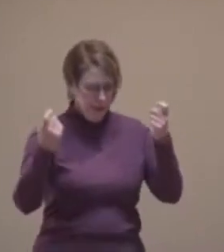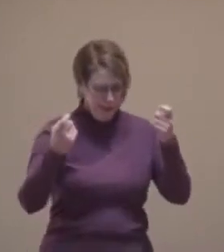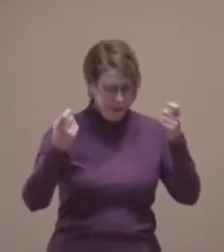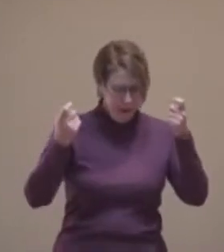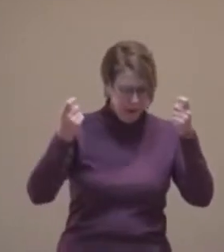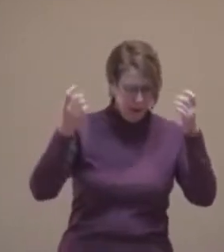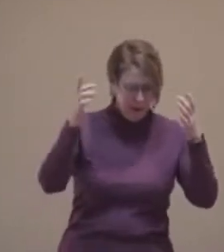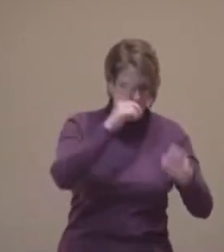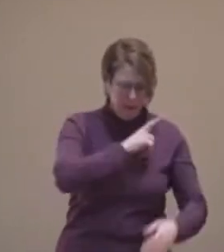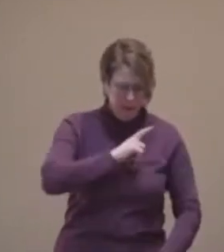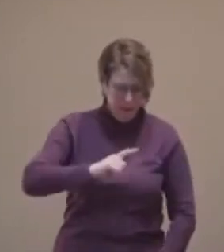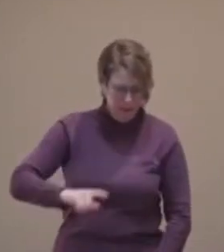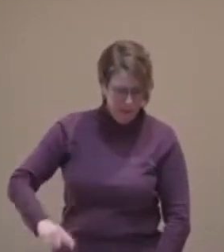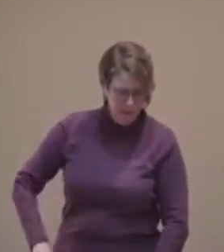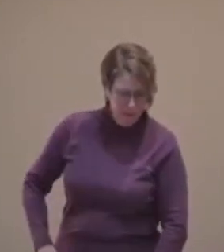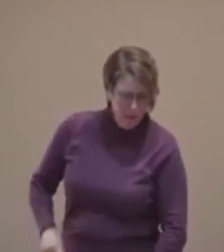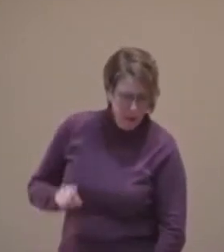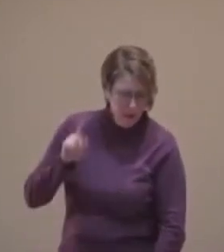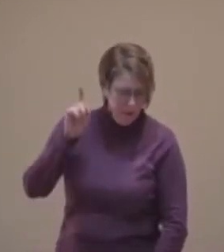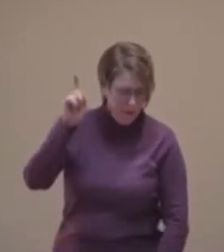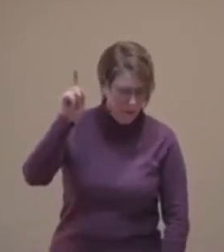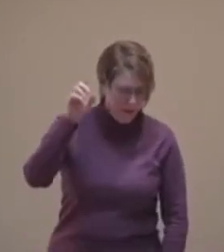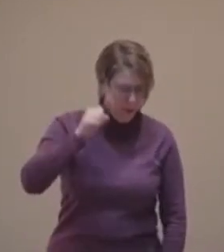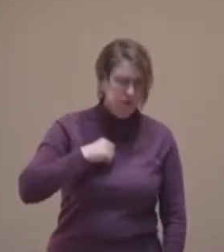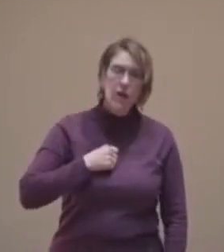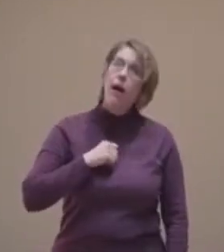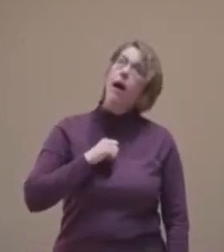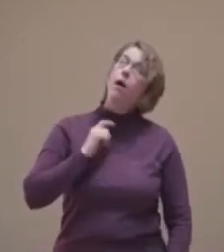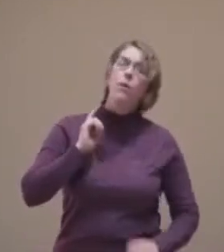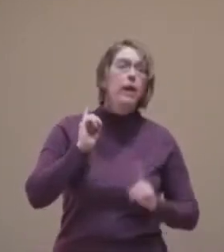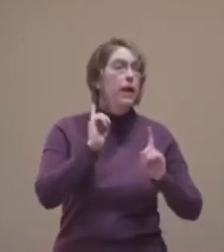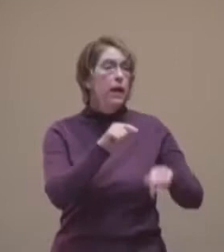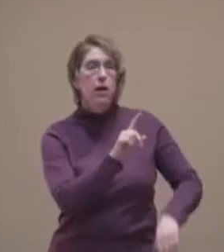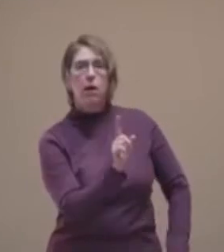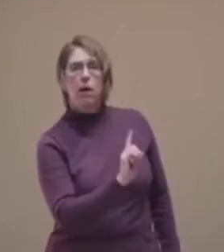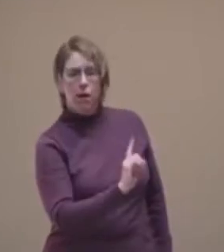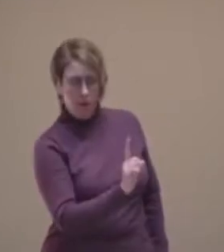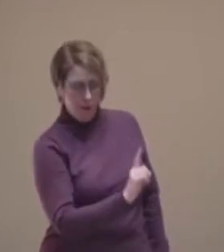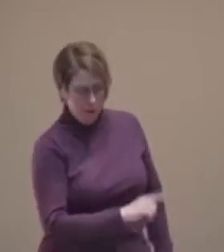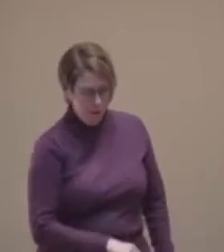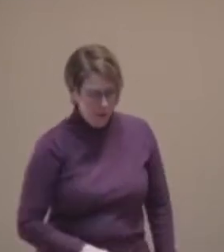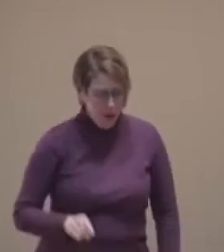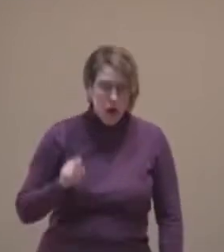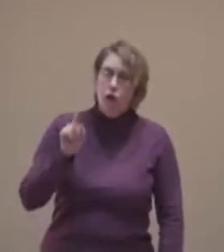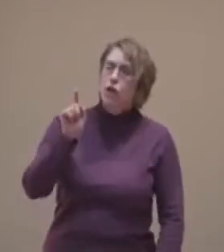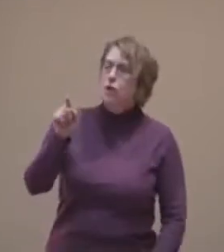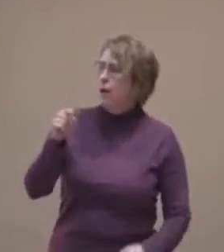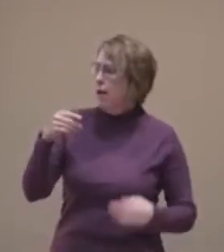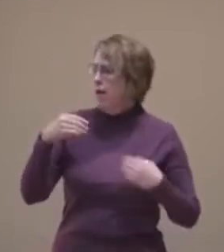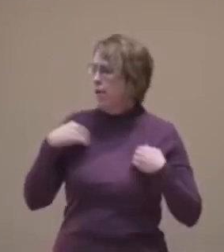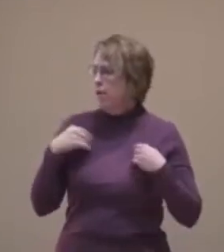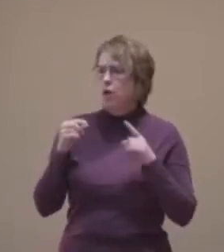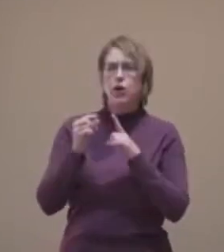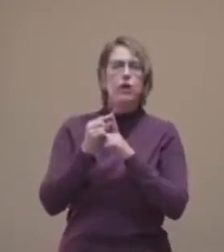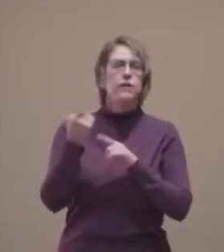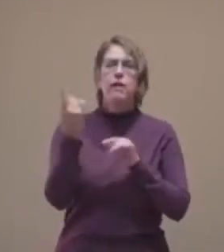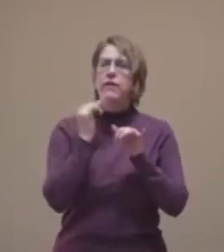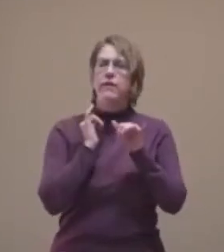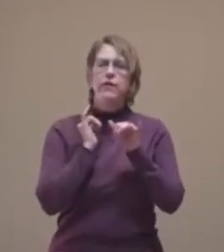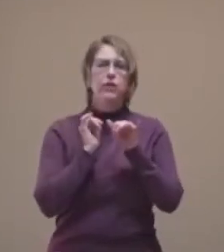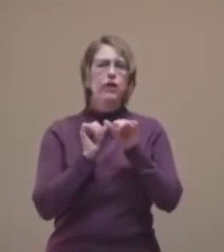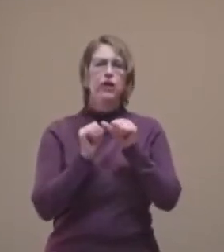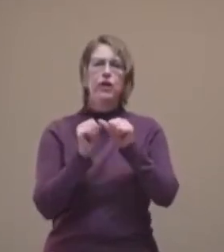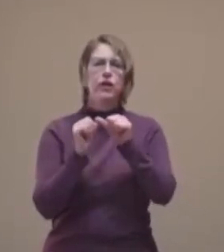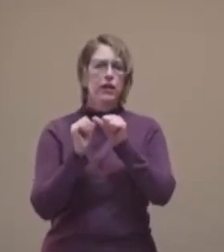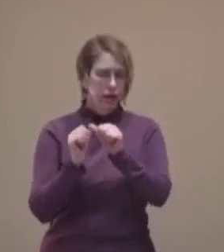Alleluia, Lord, to whom shall we go? You have the words of